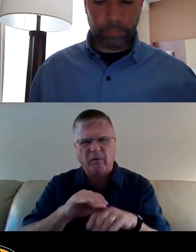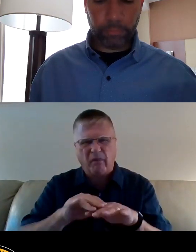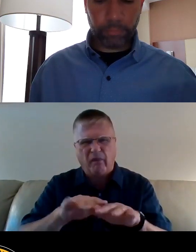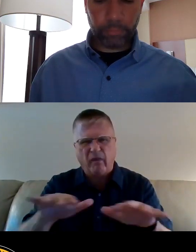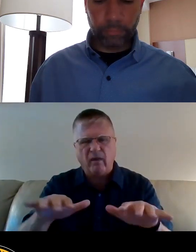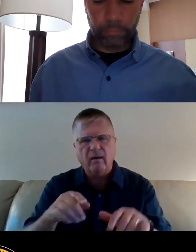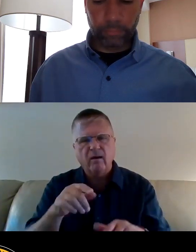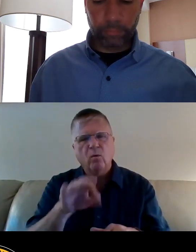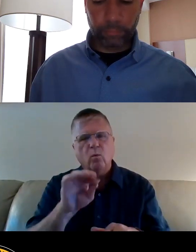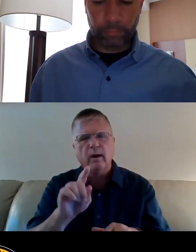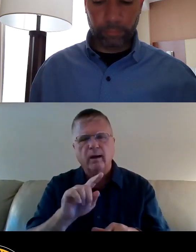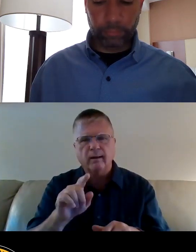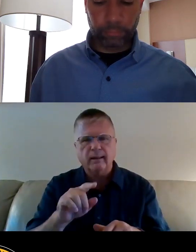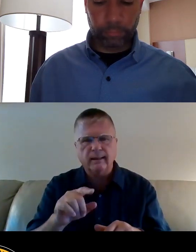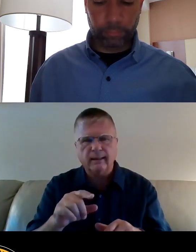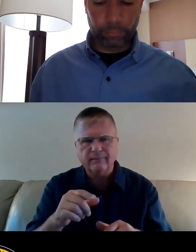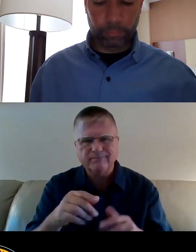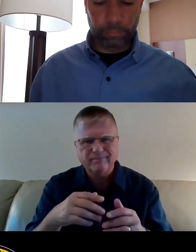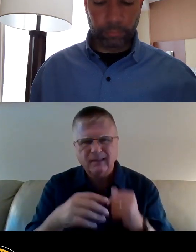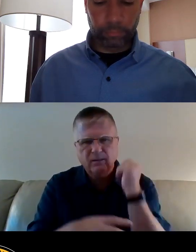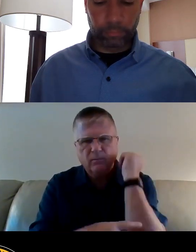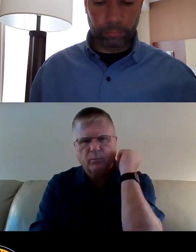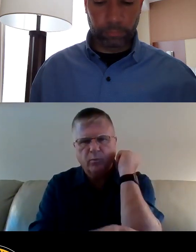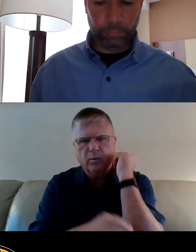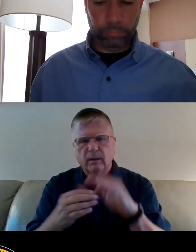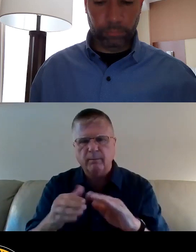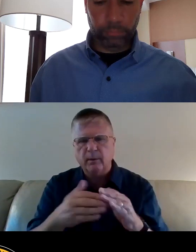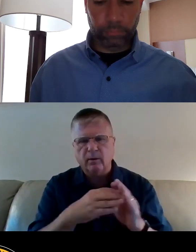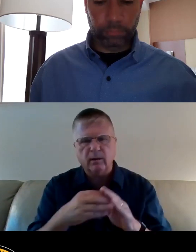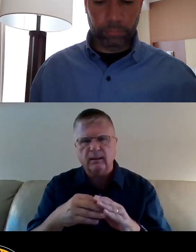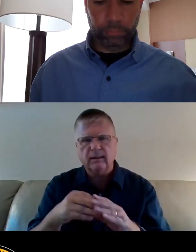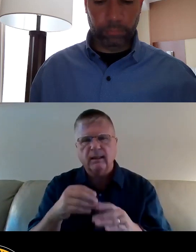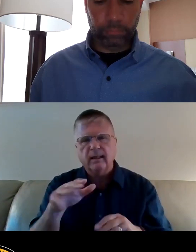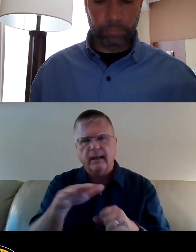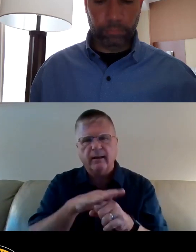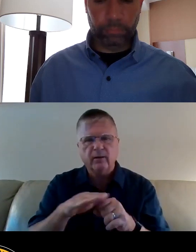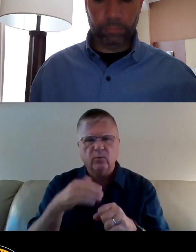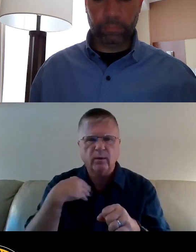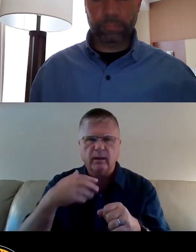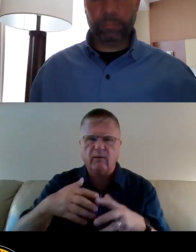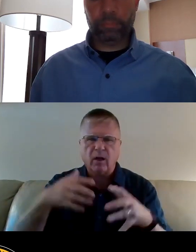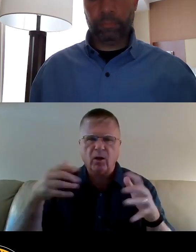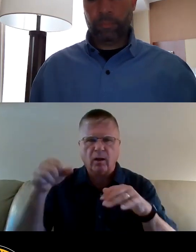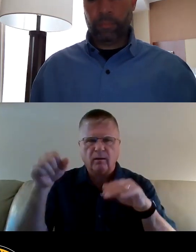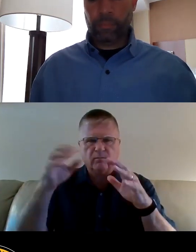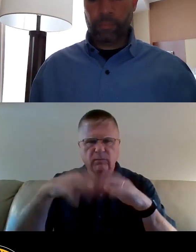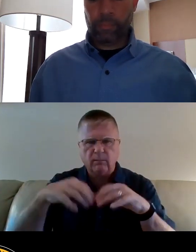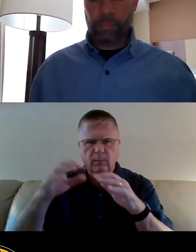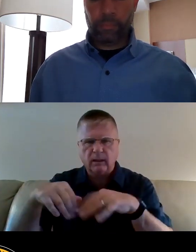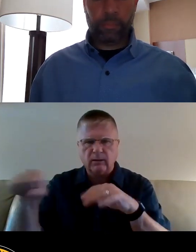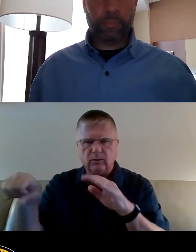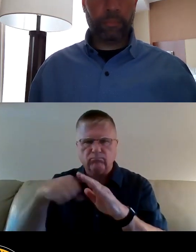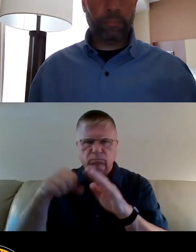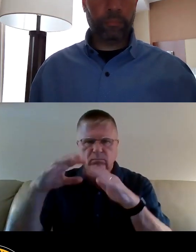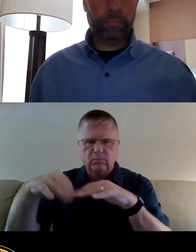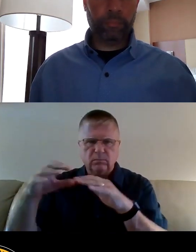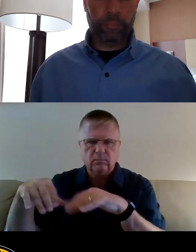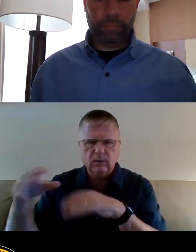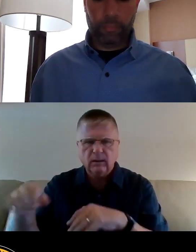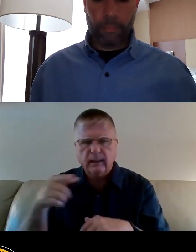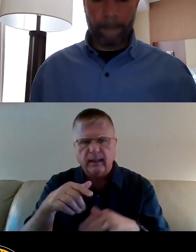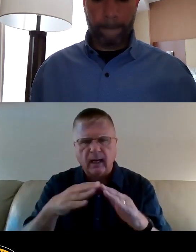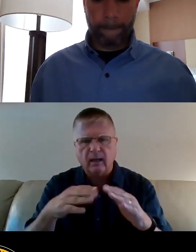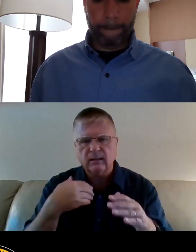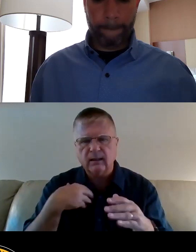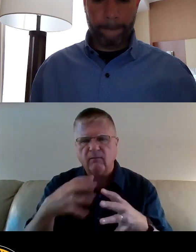vulnerable communities due to a lack of funding and high numbers of demolitions. Numerous lots were typically sites for houses containing lead-based paint which can